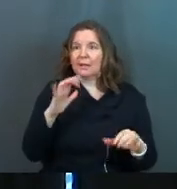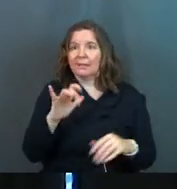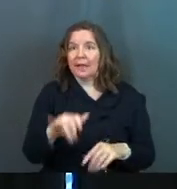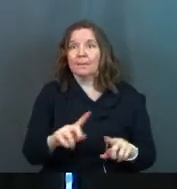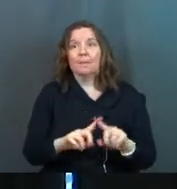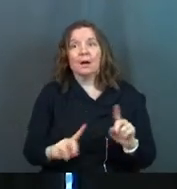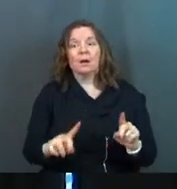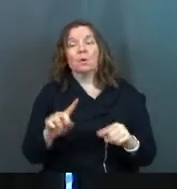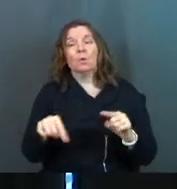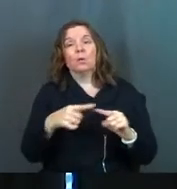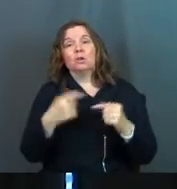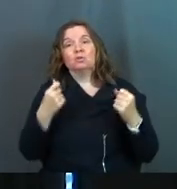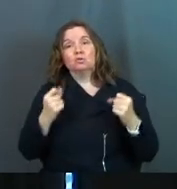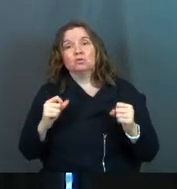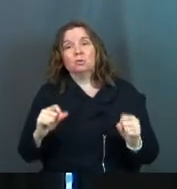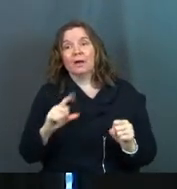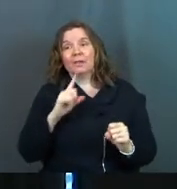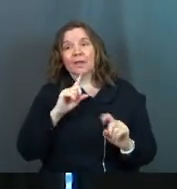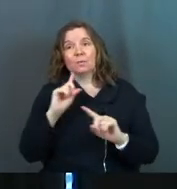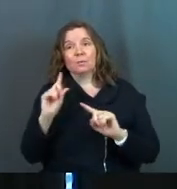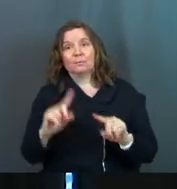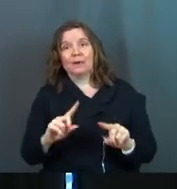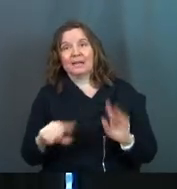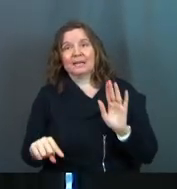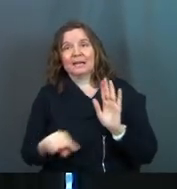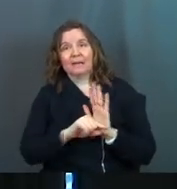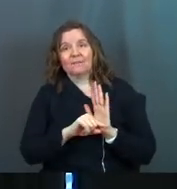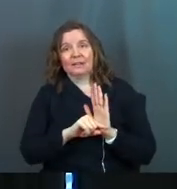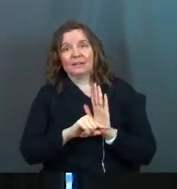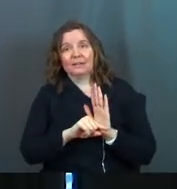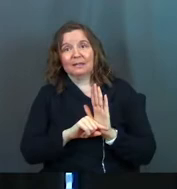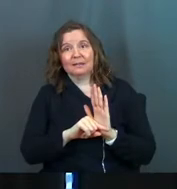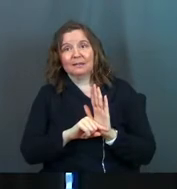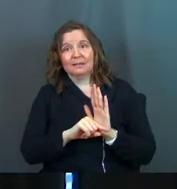have done that. But when you tried, they responded negatively.